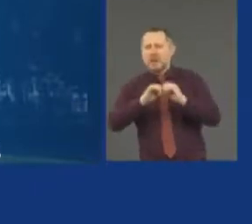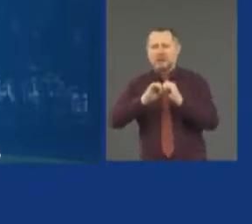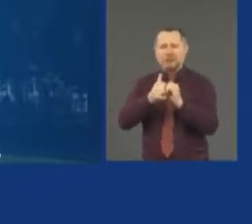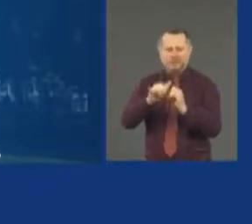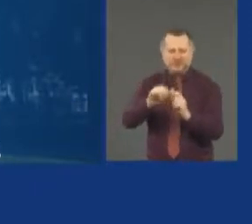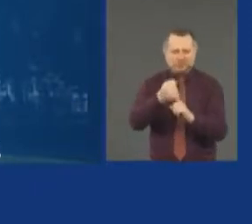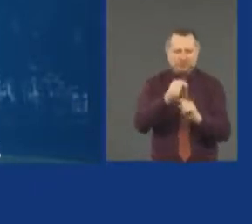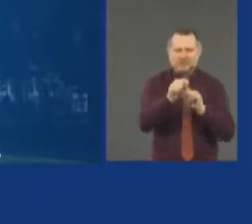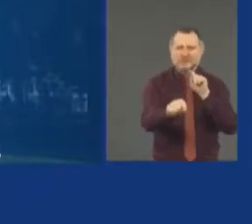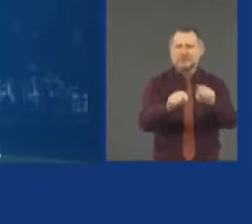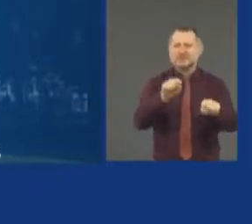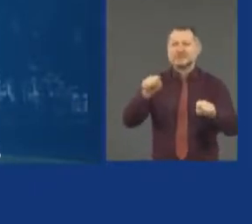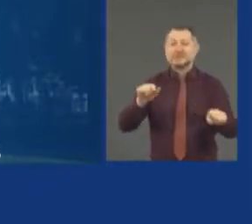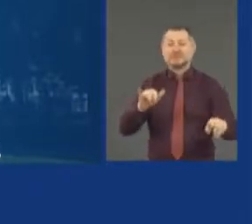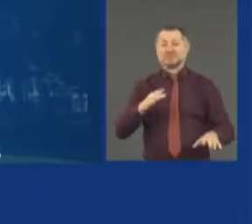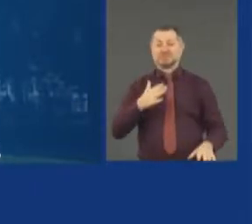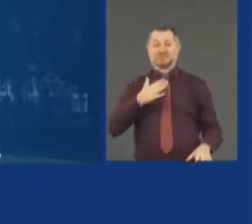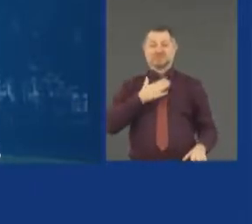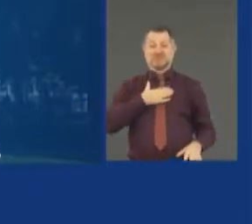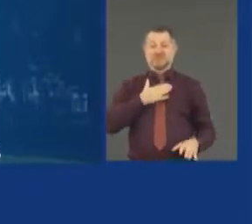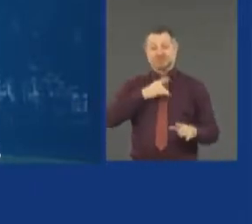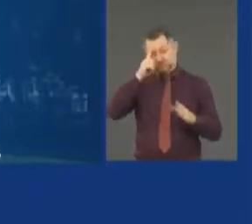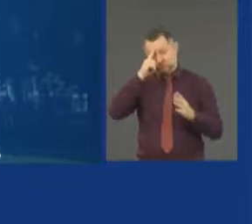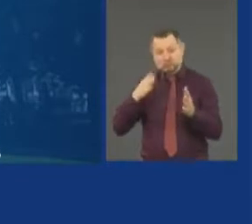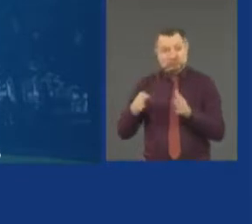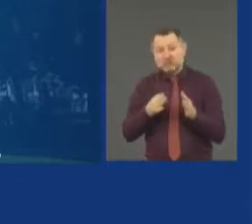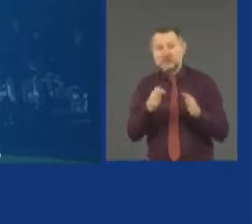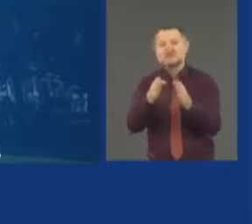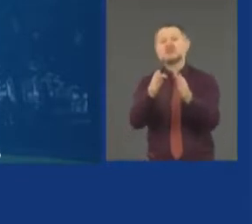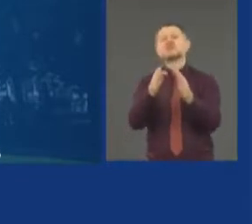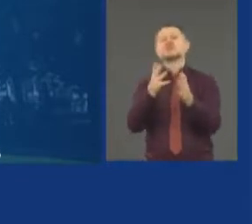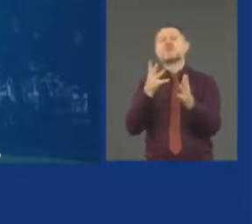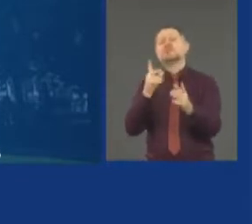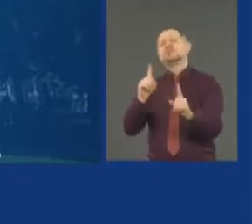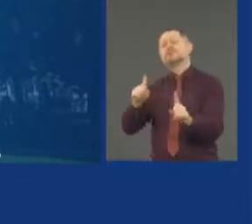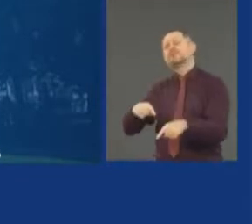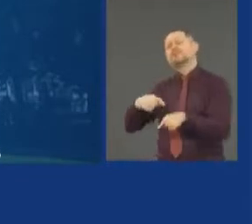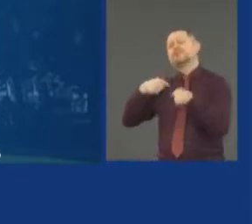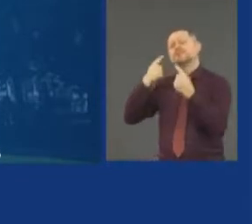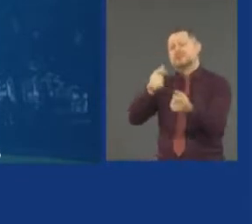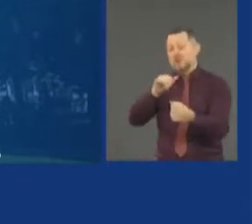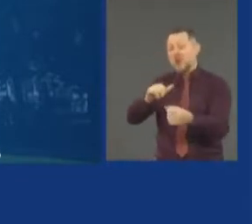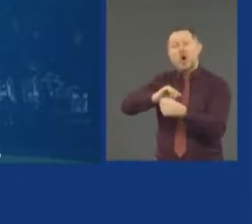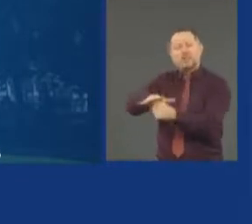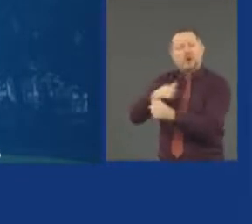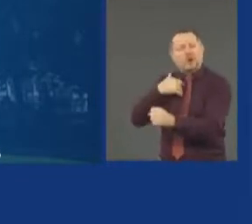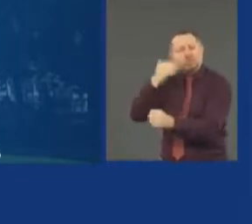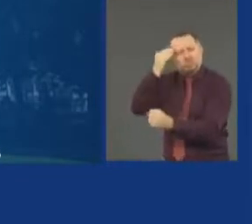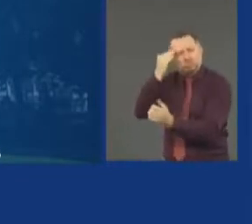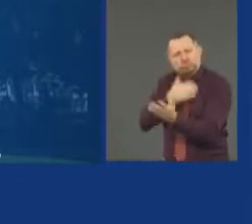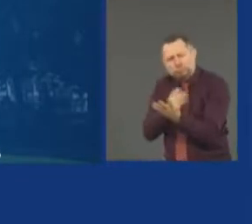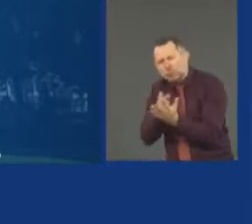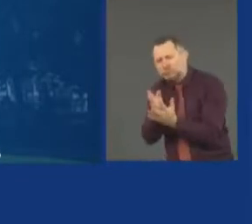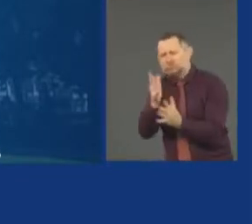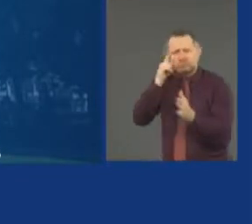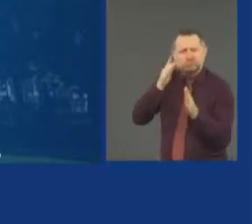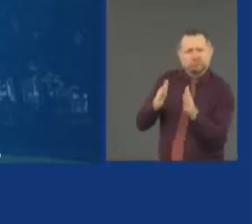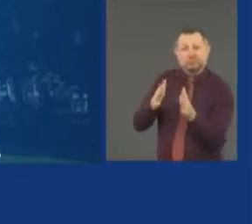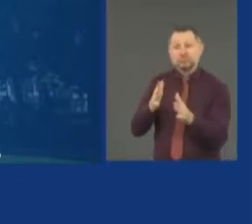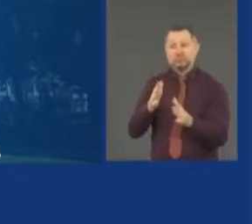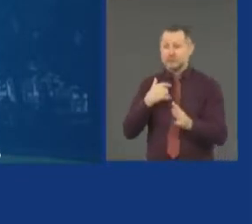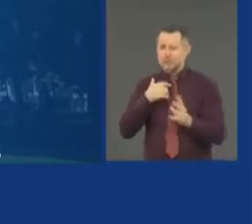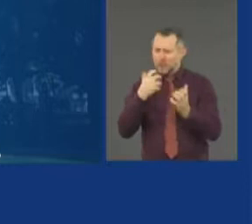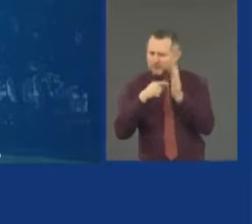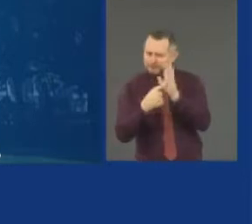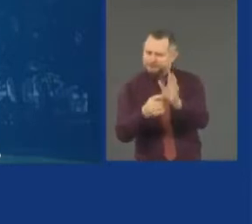strategy has been, in this COVID crisis, always, you go to the people. You use the people. It's about